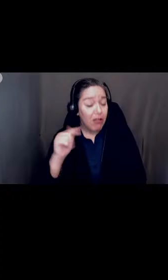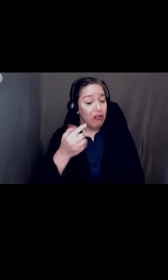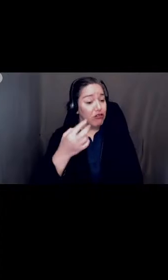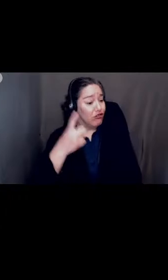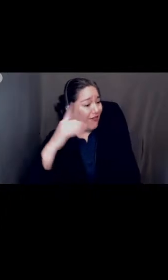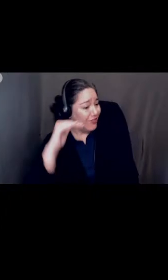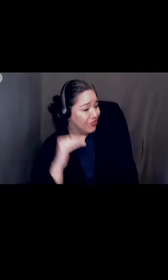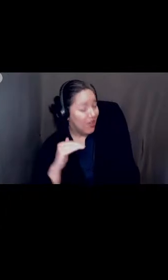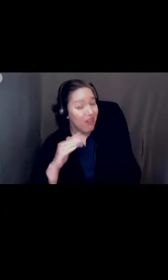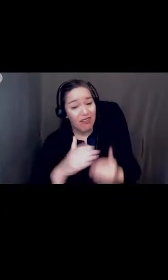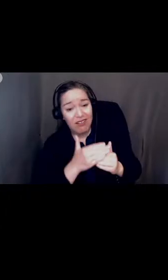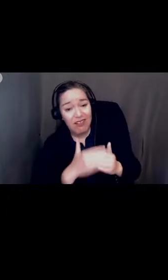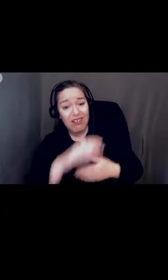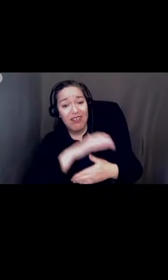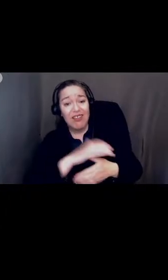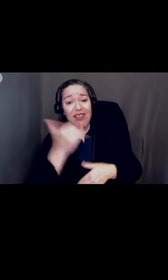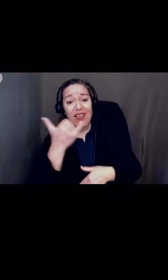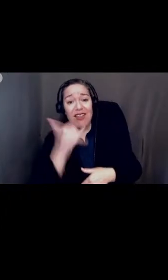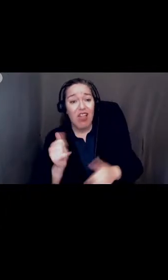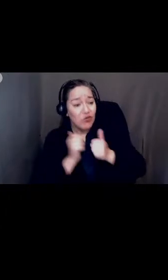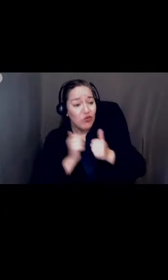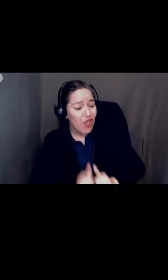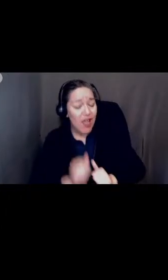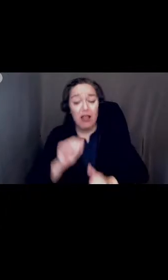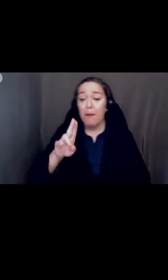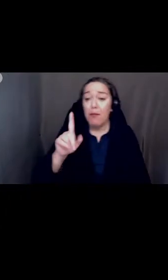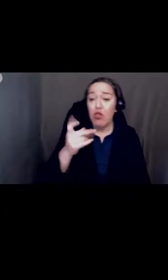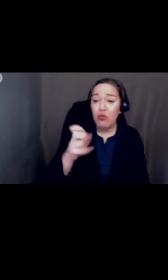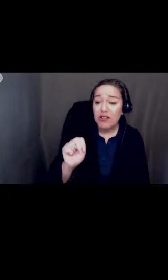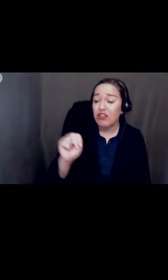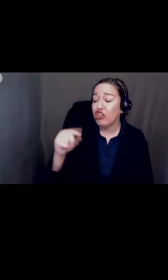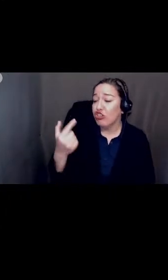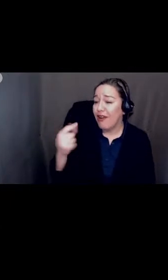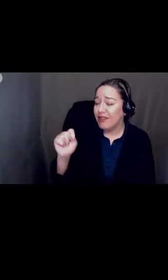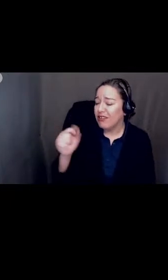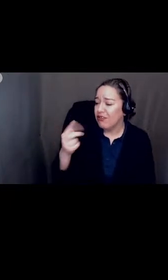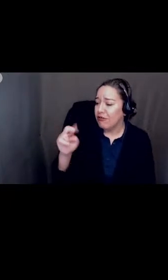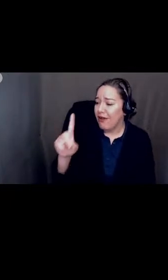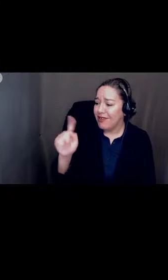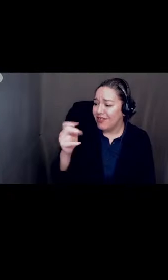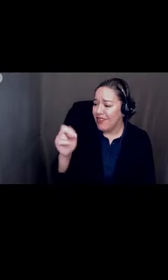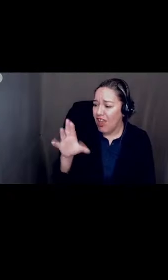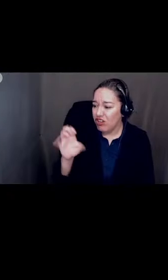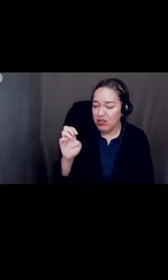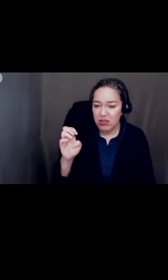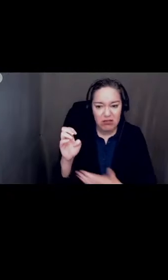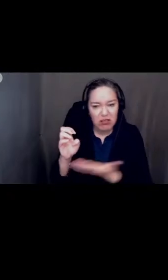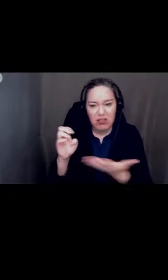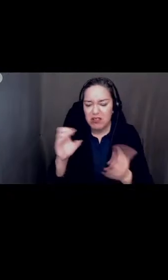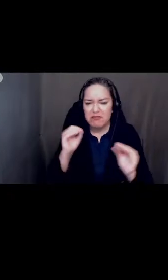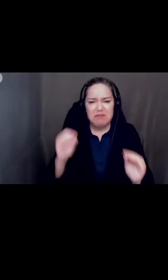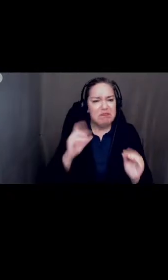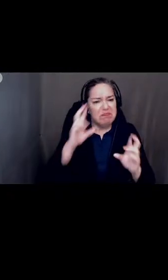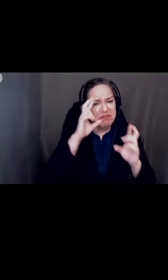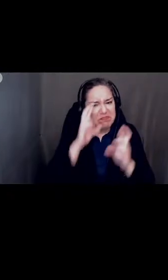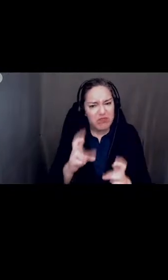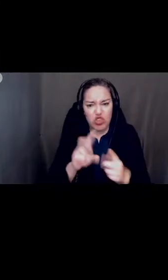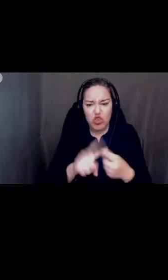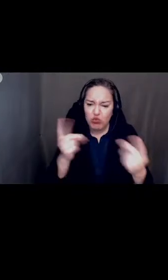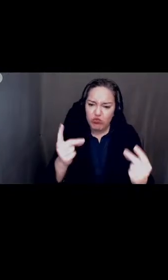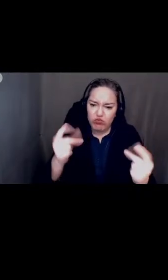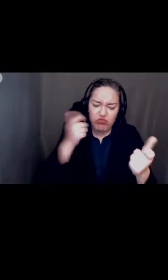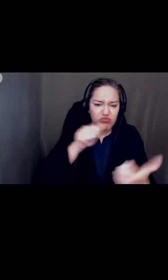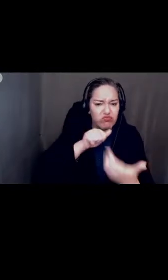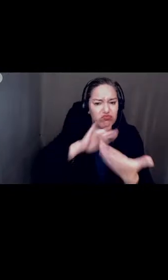jackets as well as all the other seniors from bloomington and grand terrace it is disrespectful to not have immediately addressed graduation and other